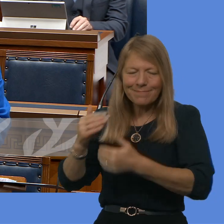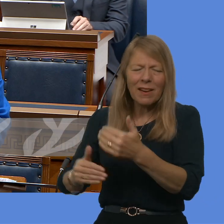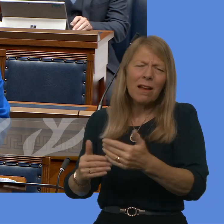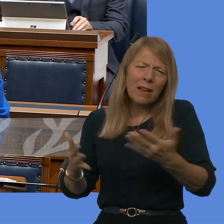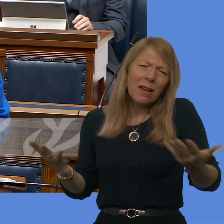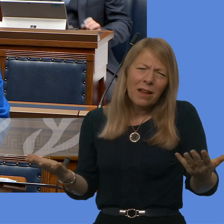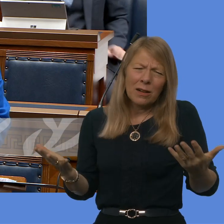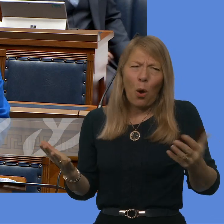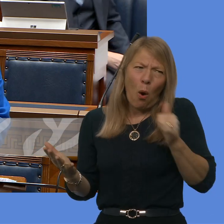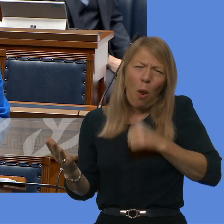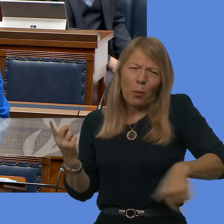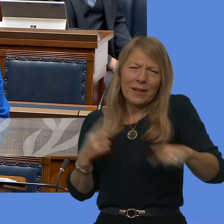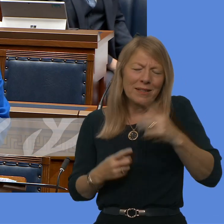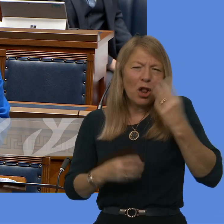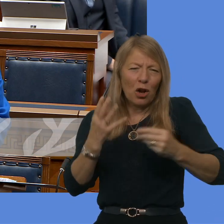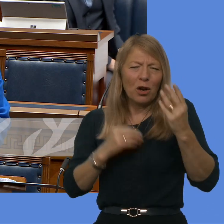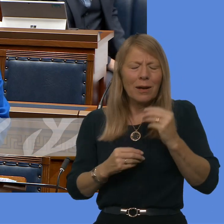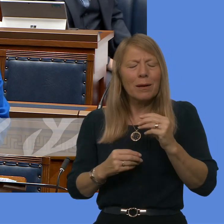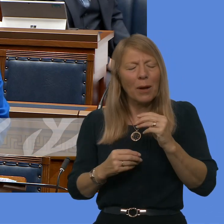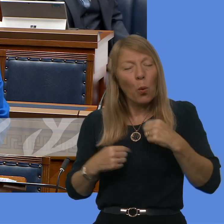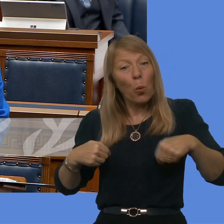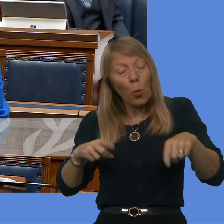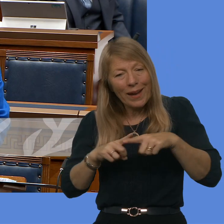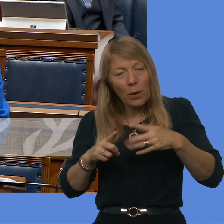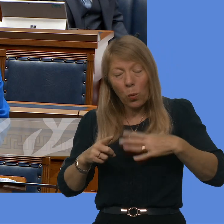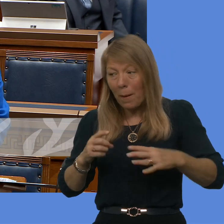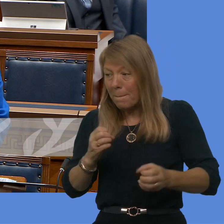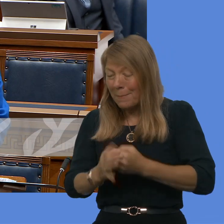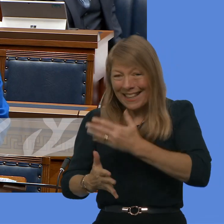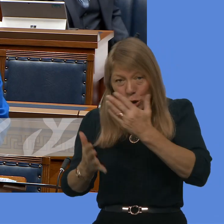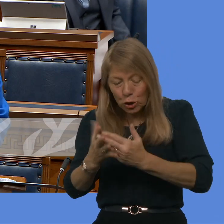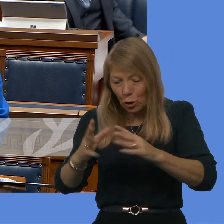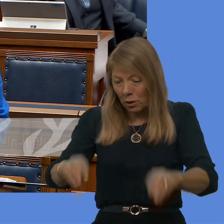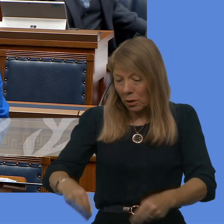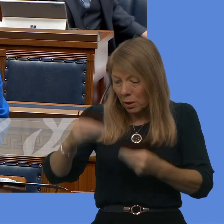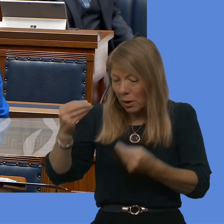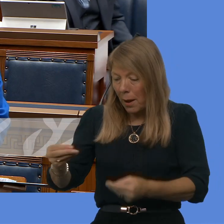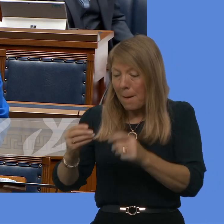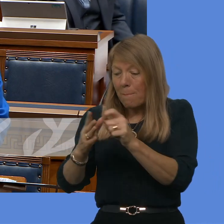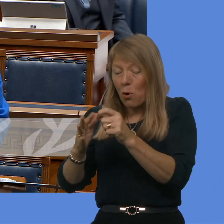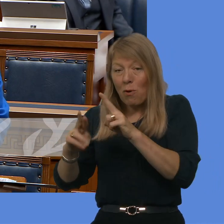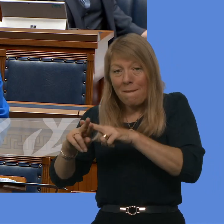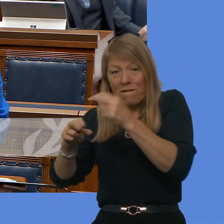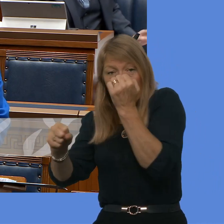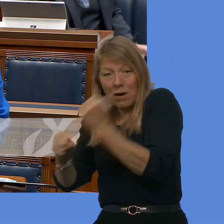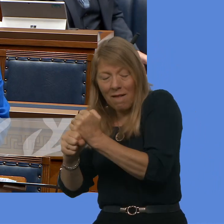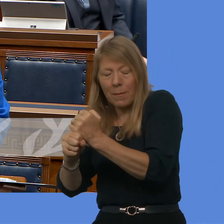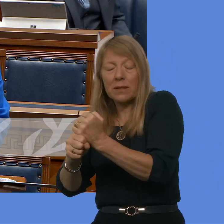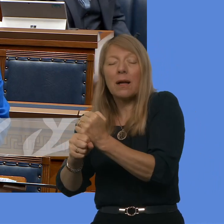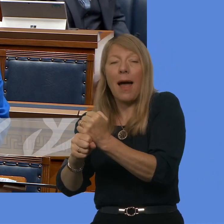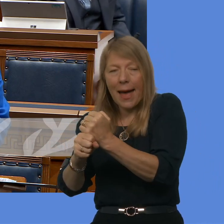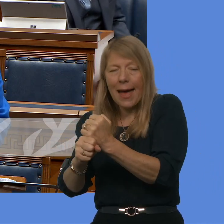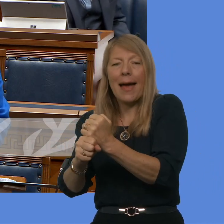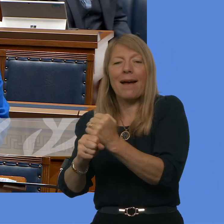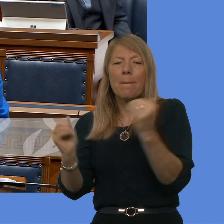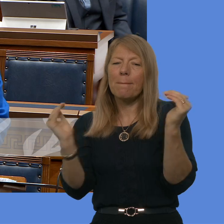programme for government that can fit within the sadly limited budget flexibility that we have, but still